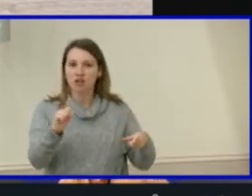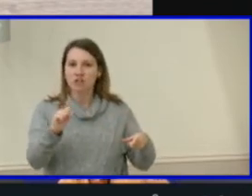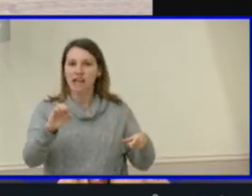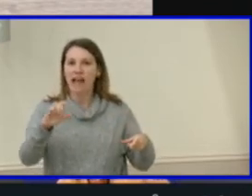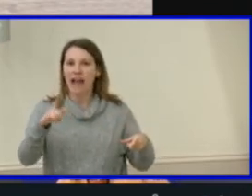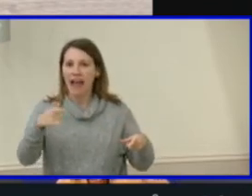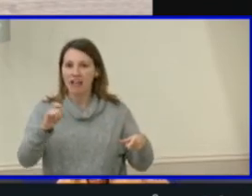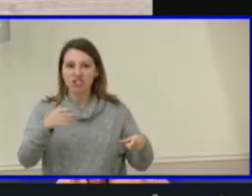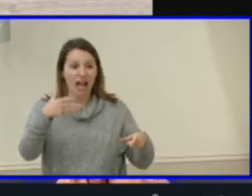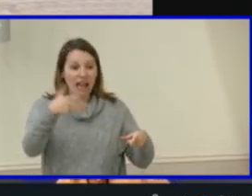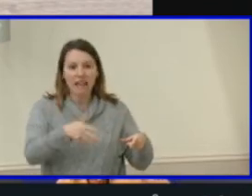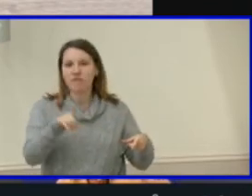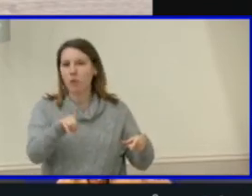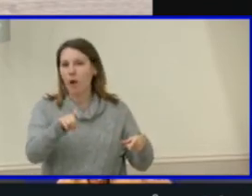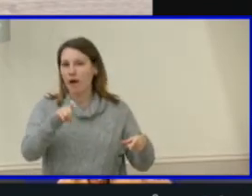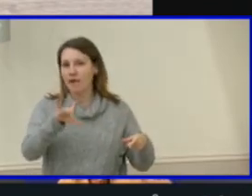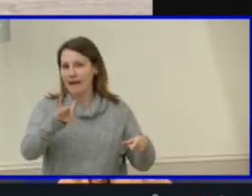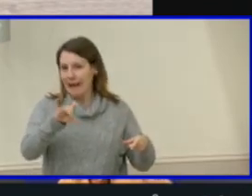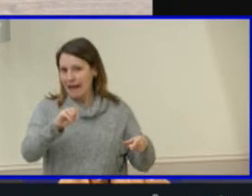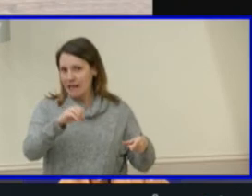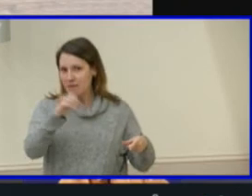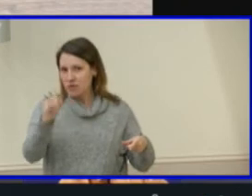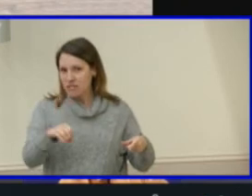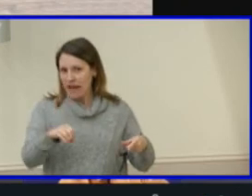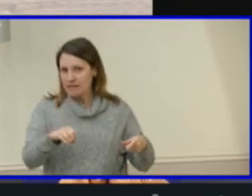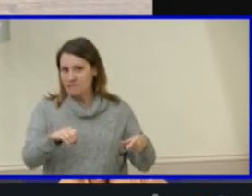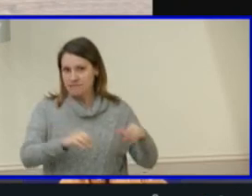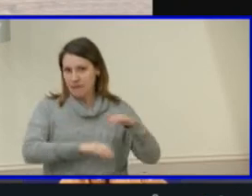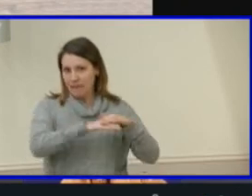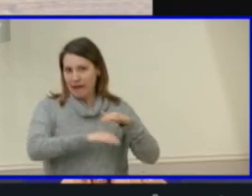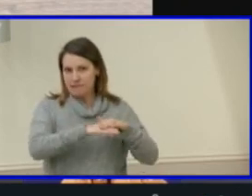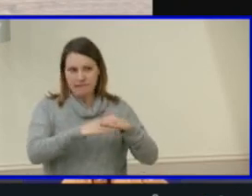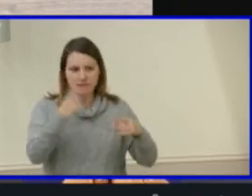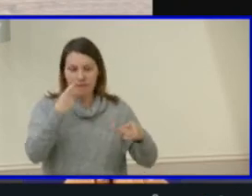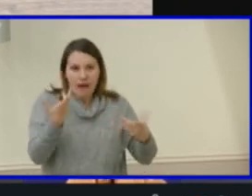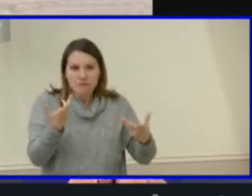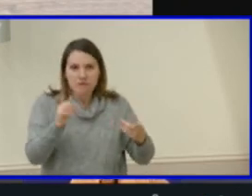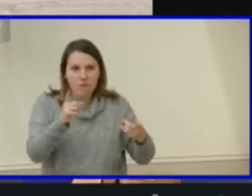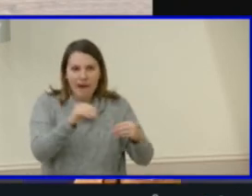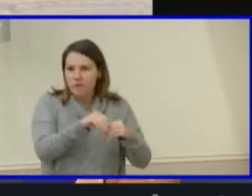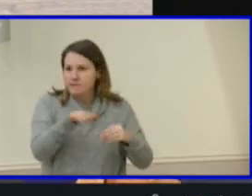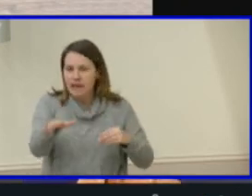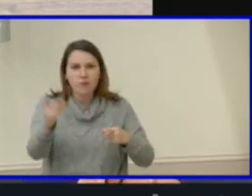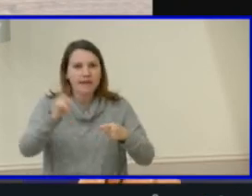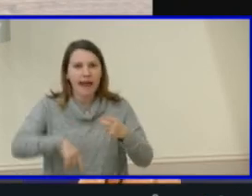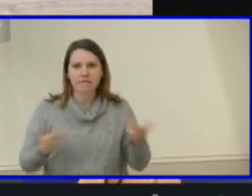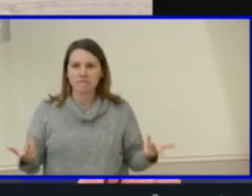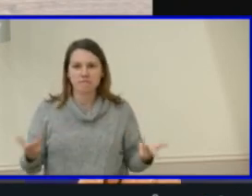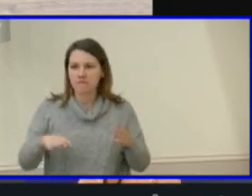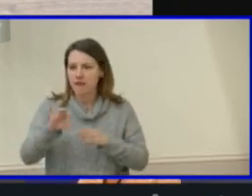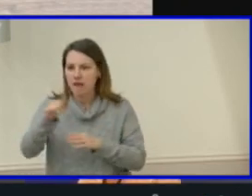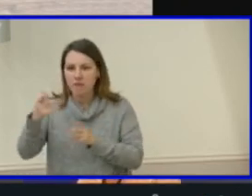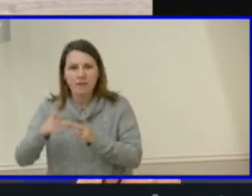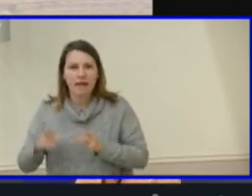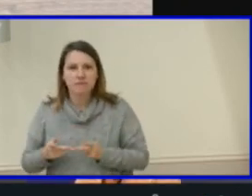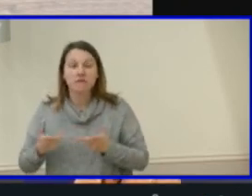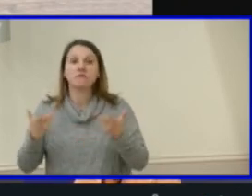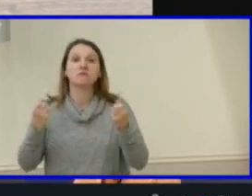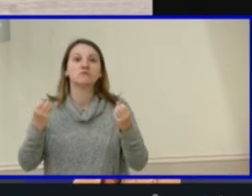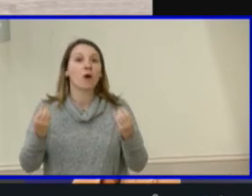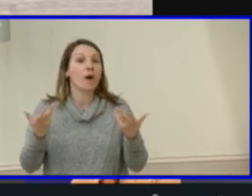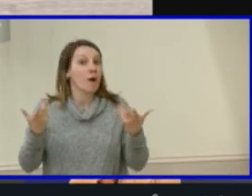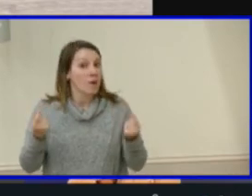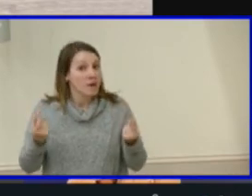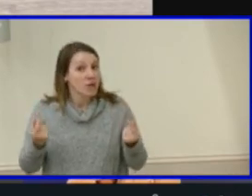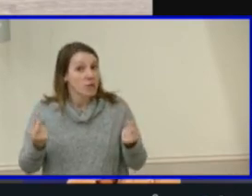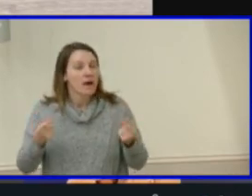% capacity because there is nowhere to send them. So I think the only solution that's been proven is to build our way out of